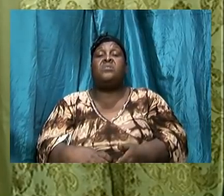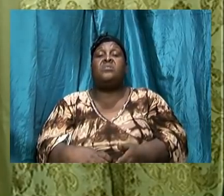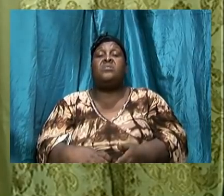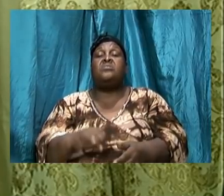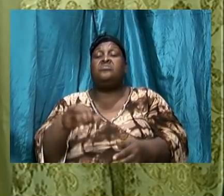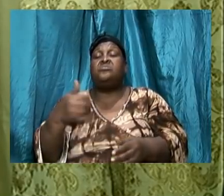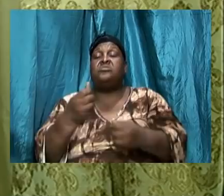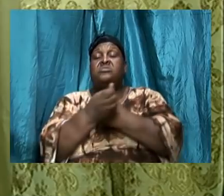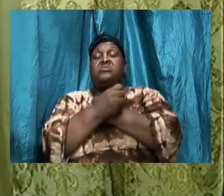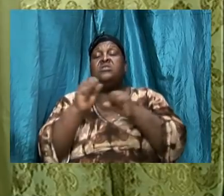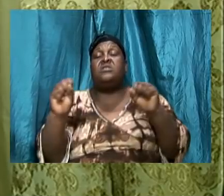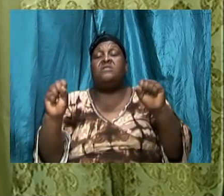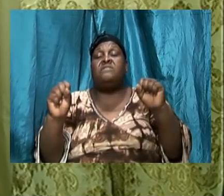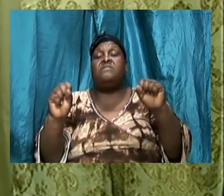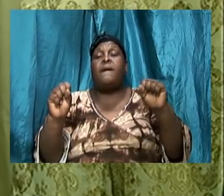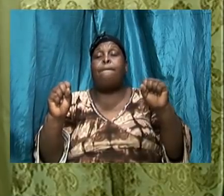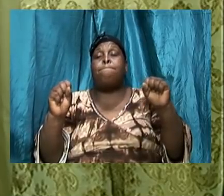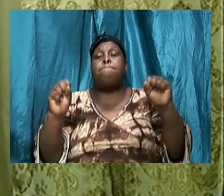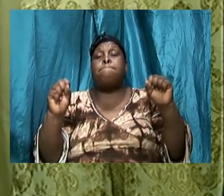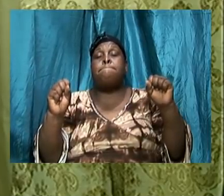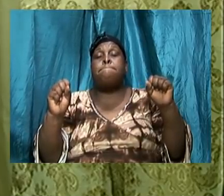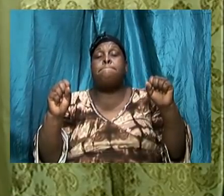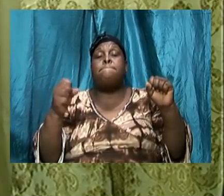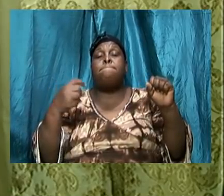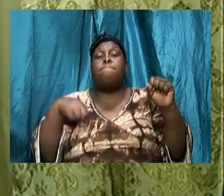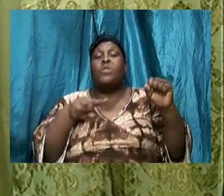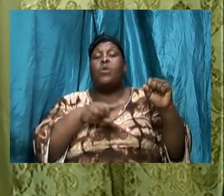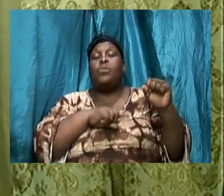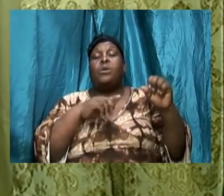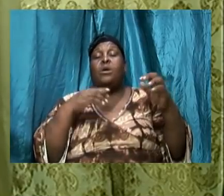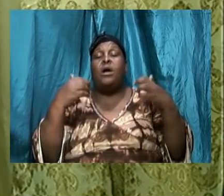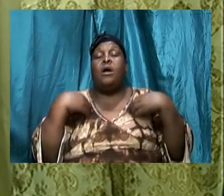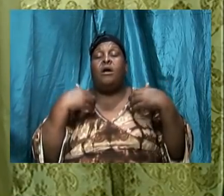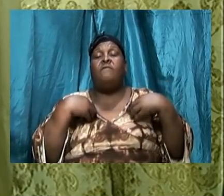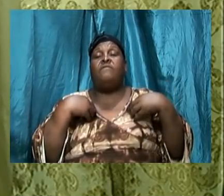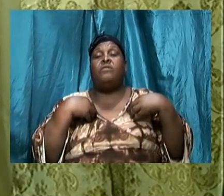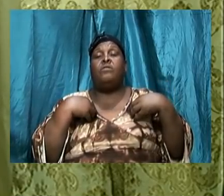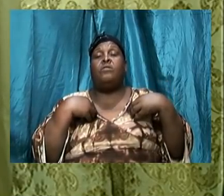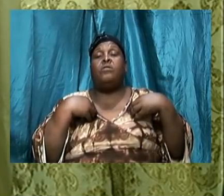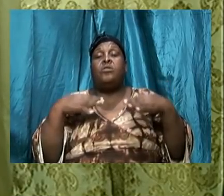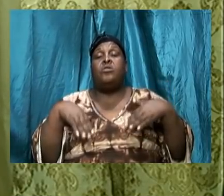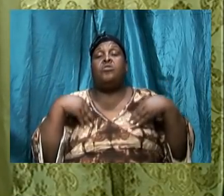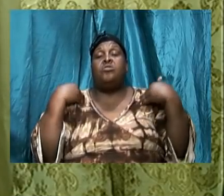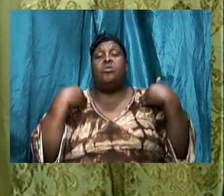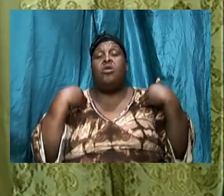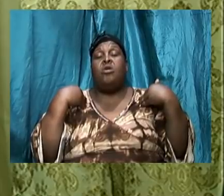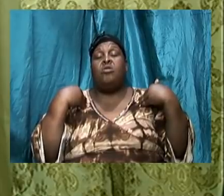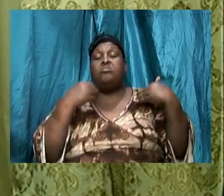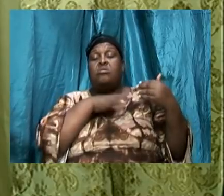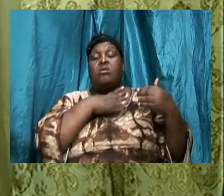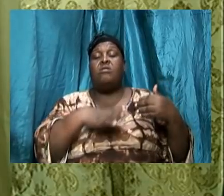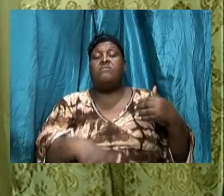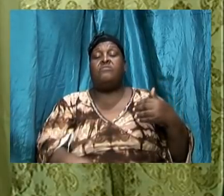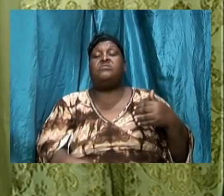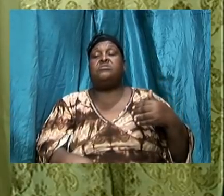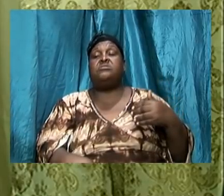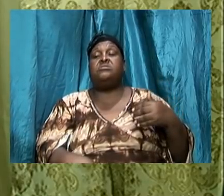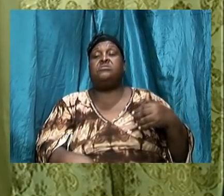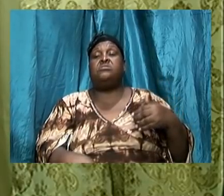been saved new converts we will have young converts new converts class